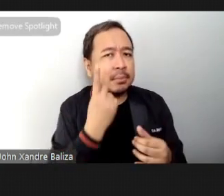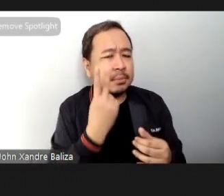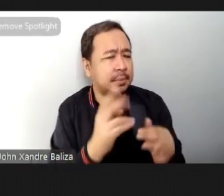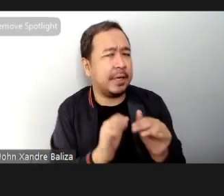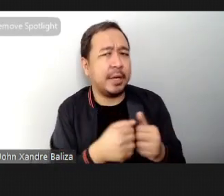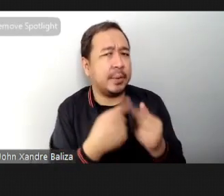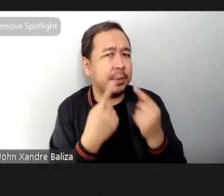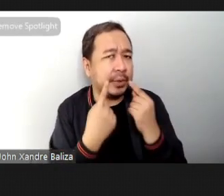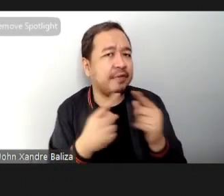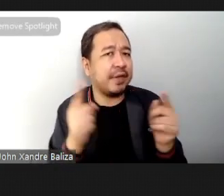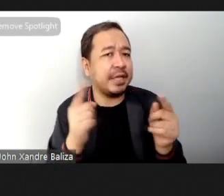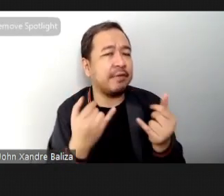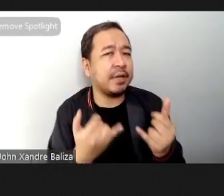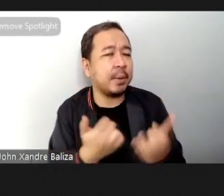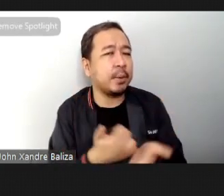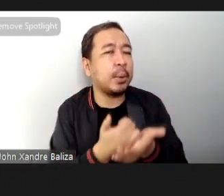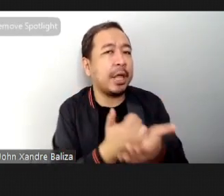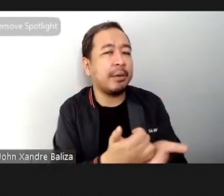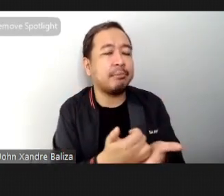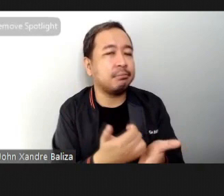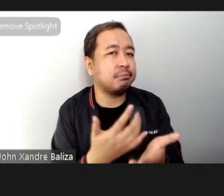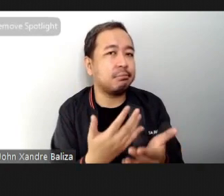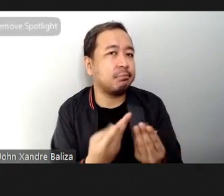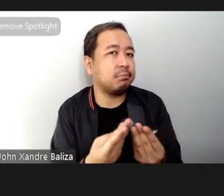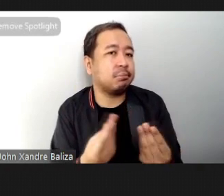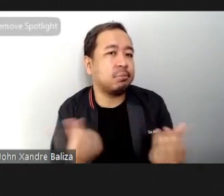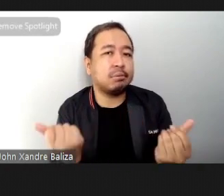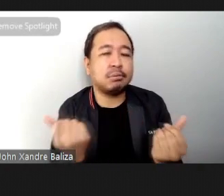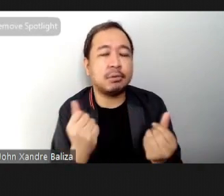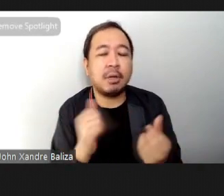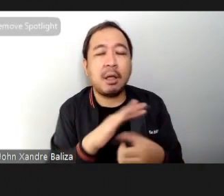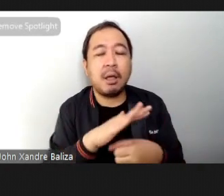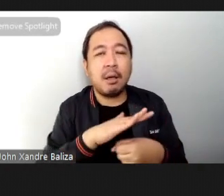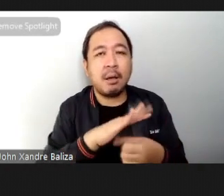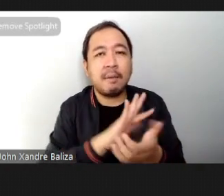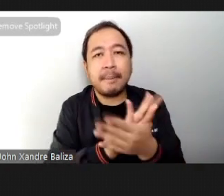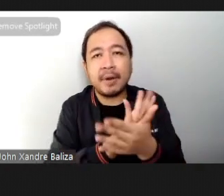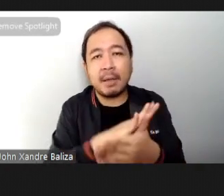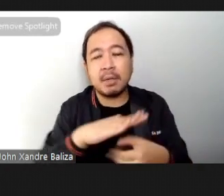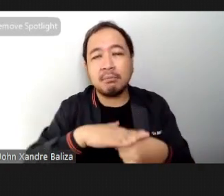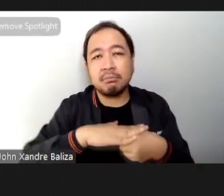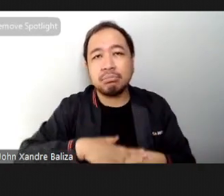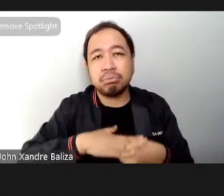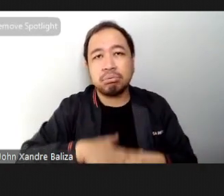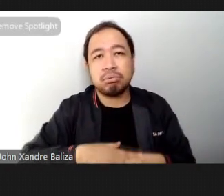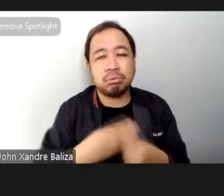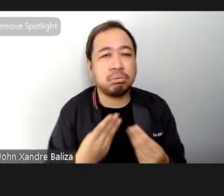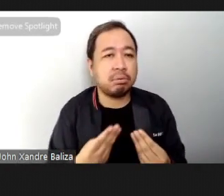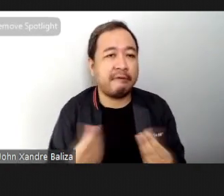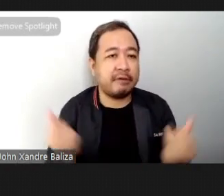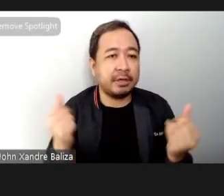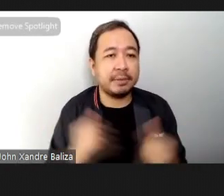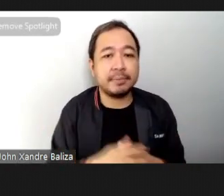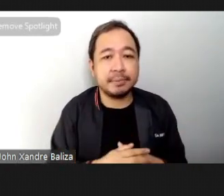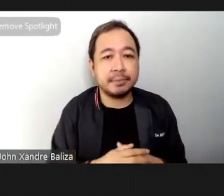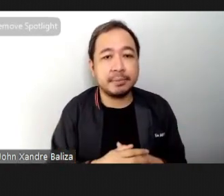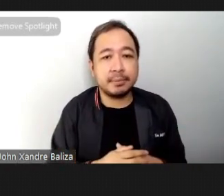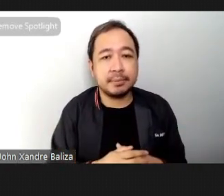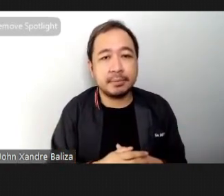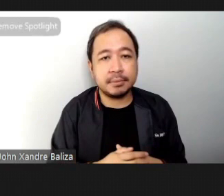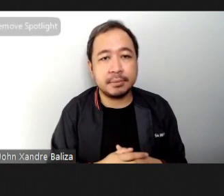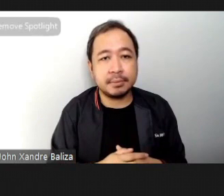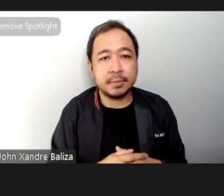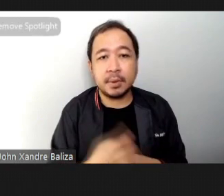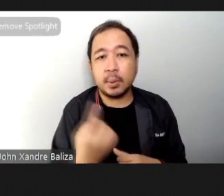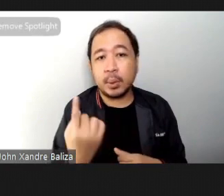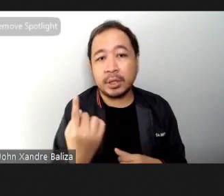at helping combat pandemic fatigue one of the points that I want to emphasize is that to gain